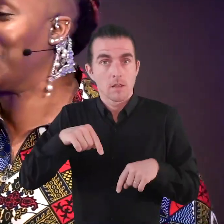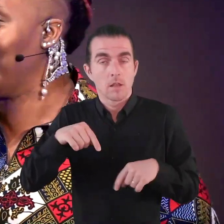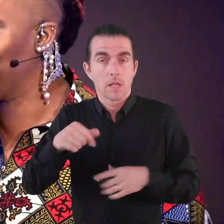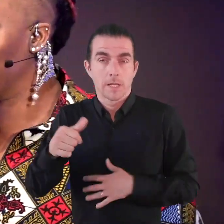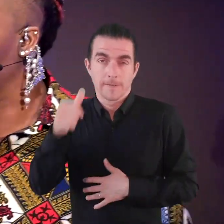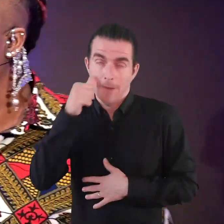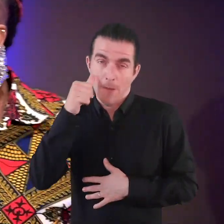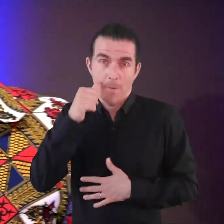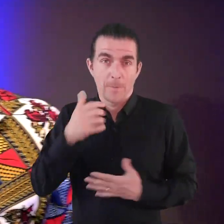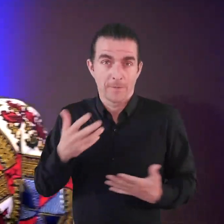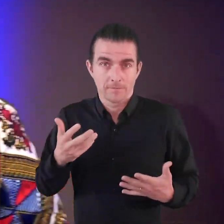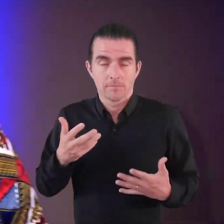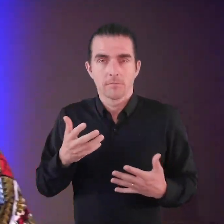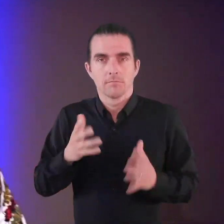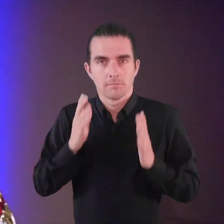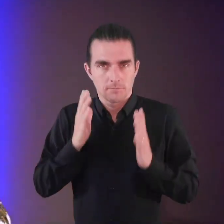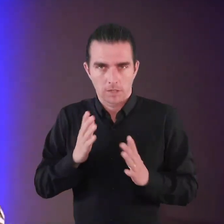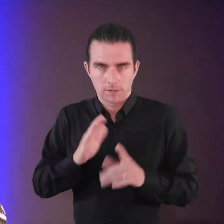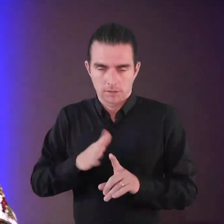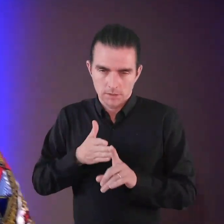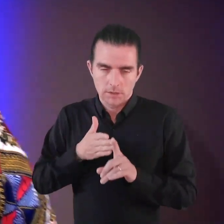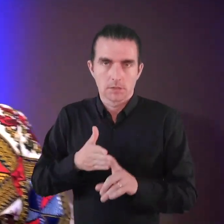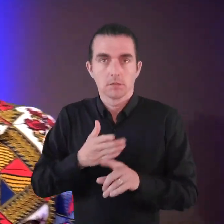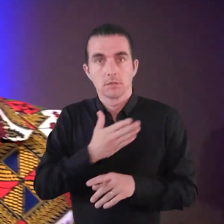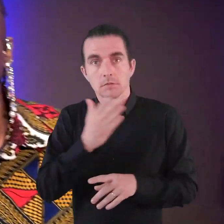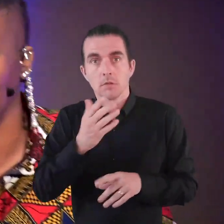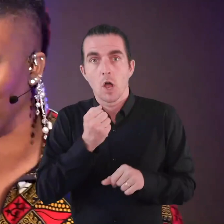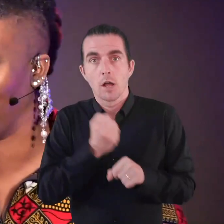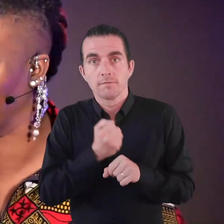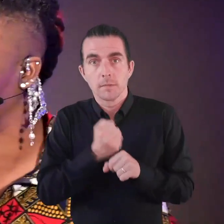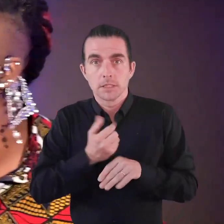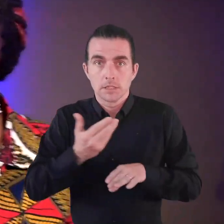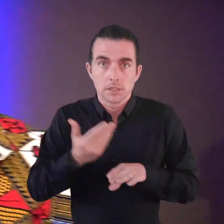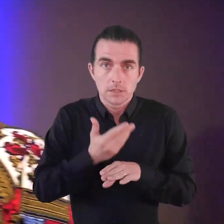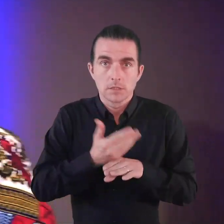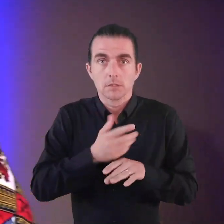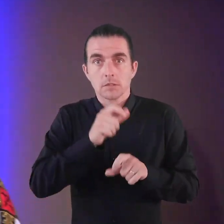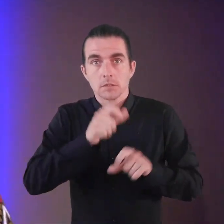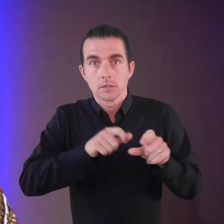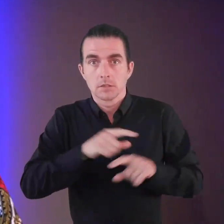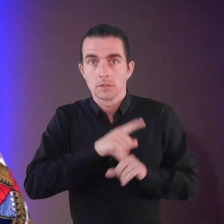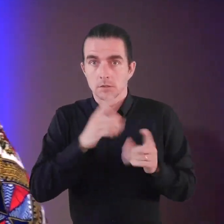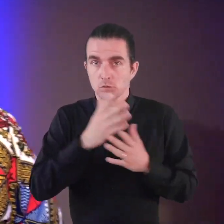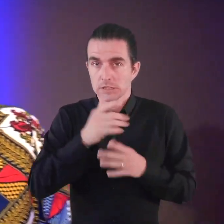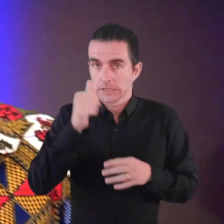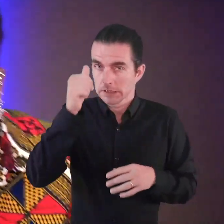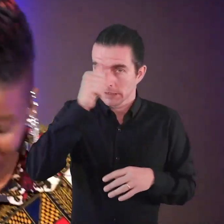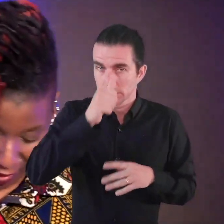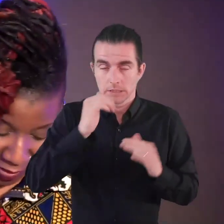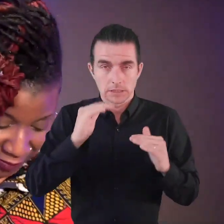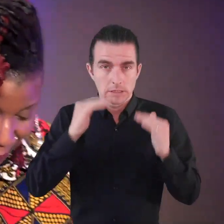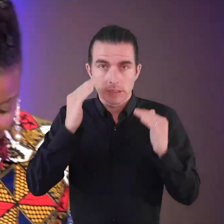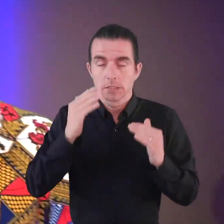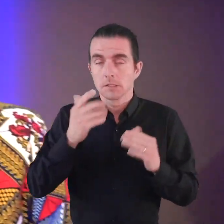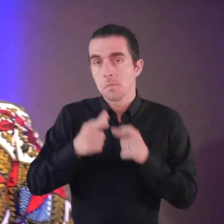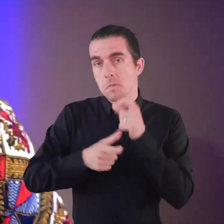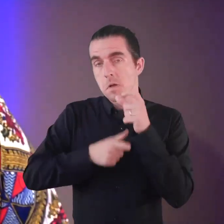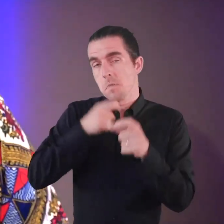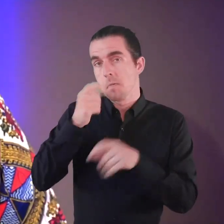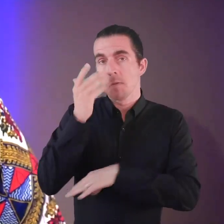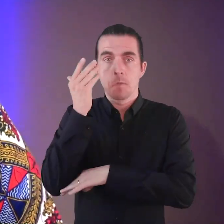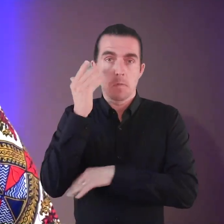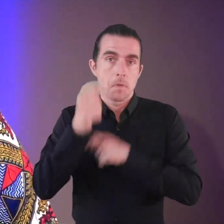everybody in this room knows how well-intentioned government workers and public service staff are. They are such bright and well-meaning individuals.